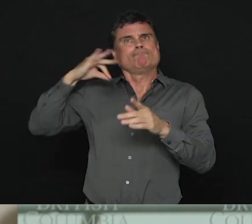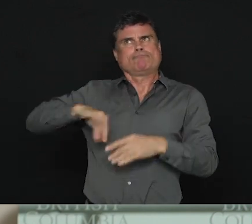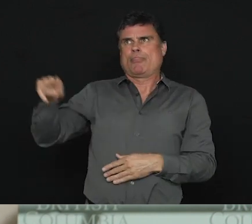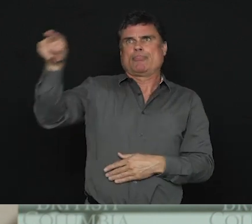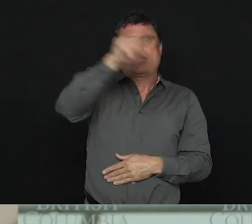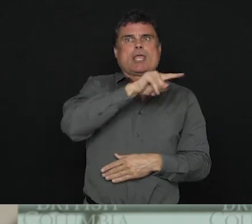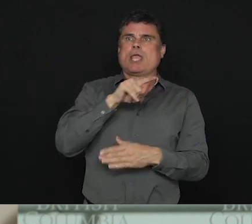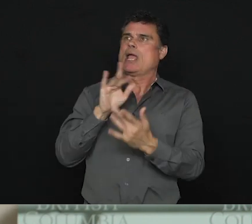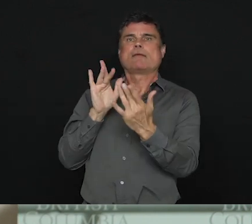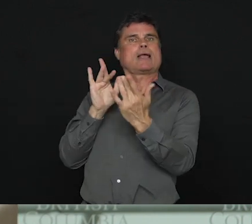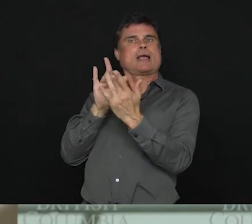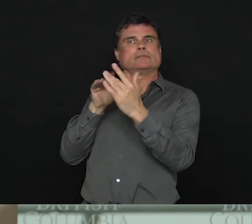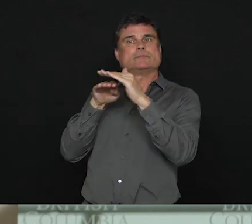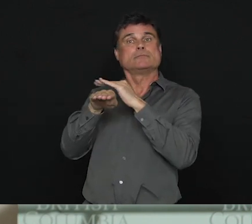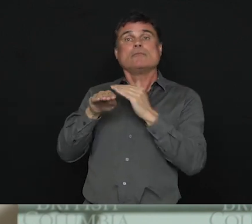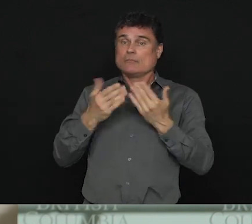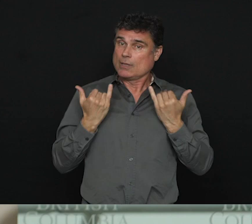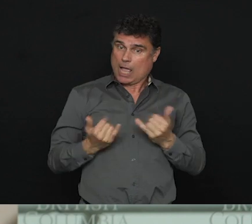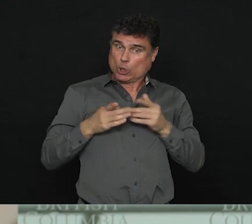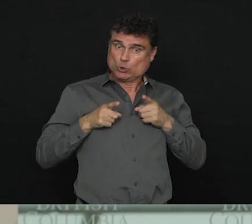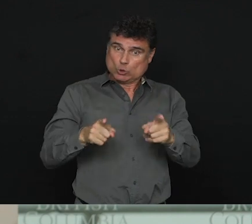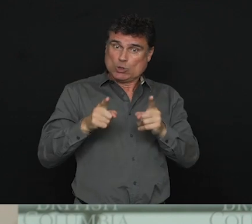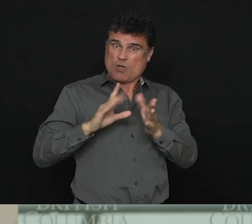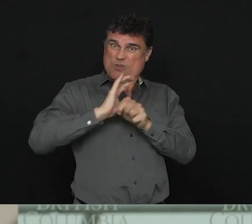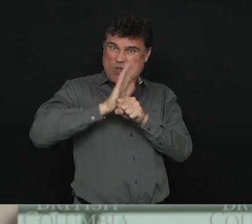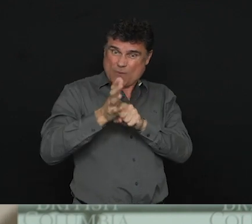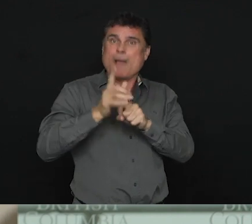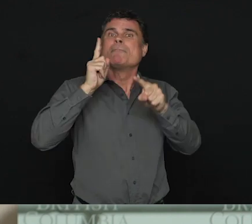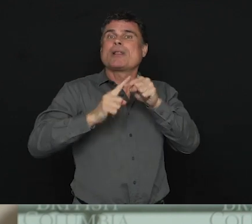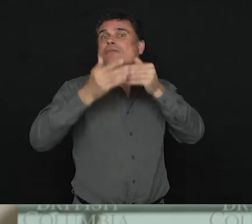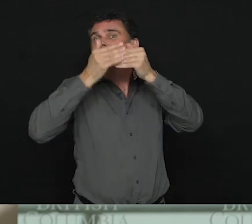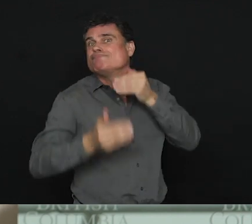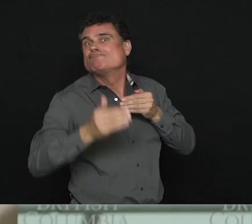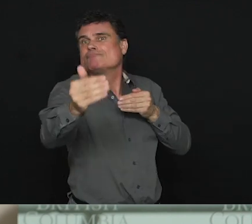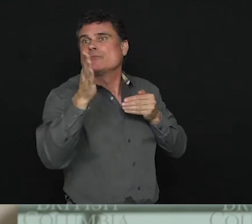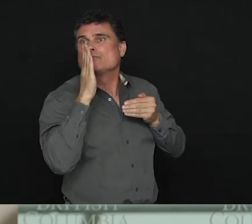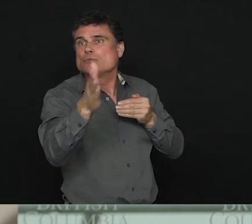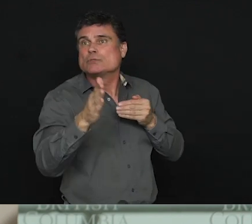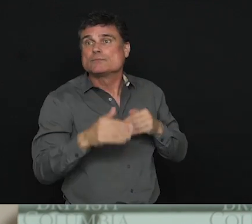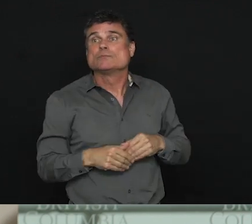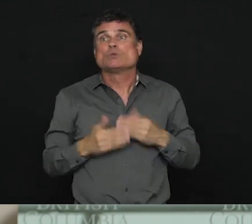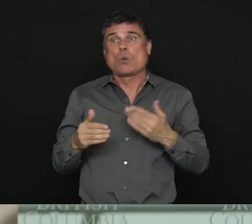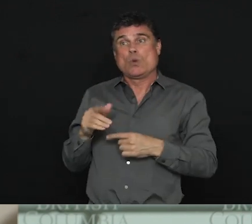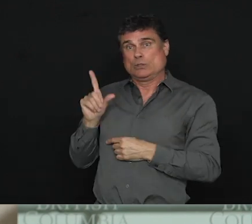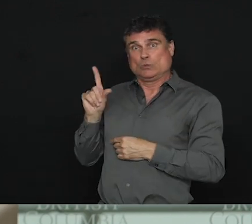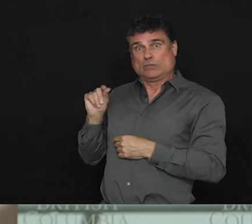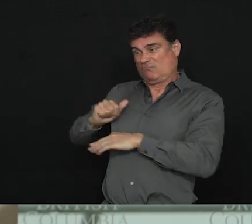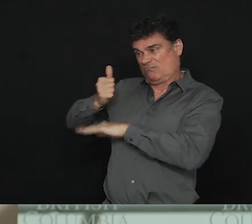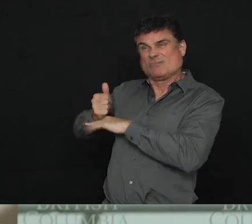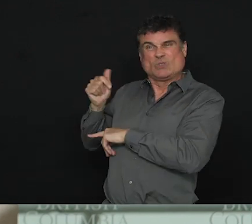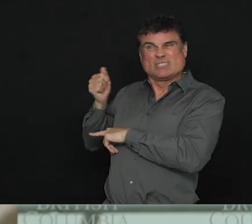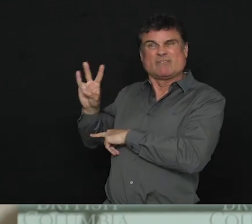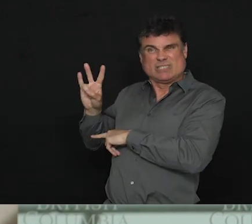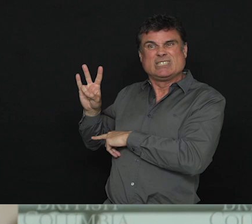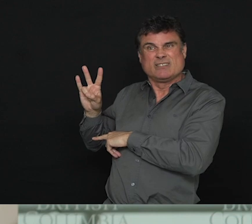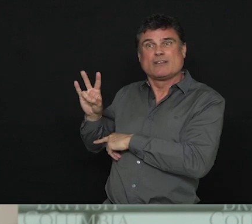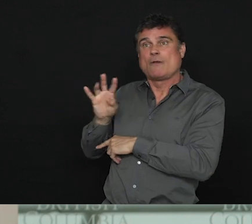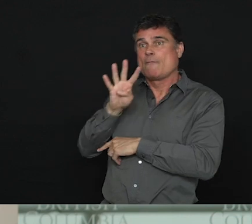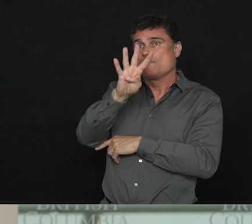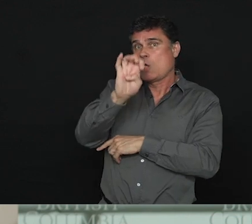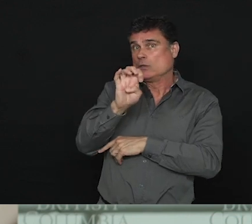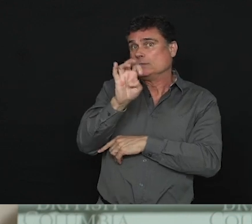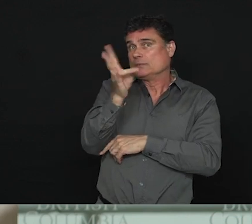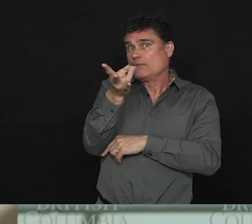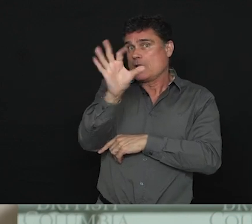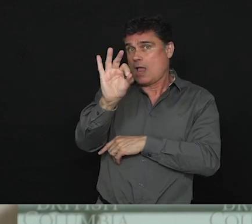2017, 479 communities, including 83 indigenous communities, are benefiting from connecting